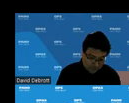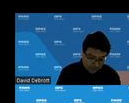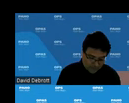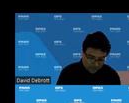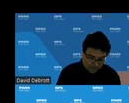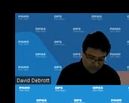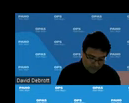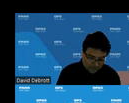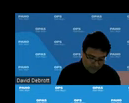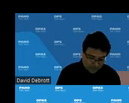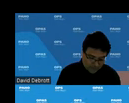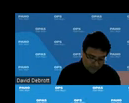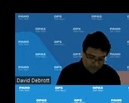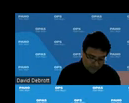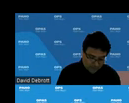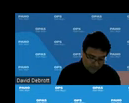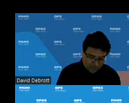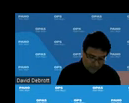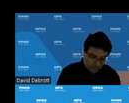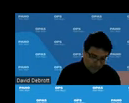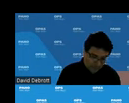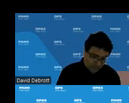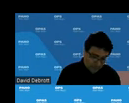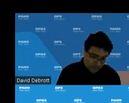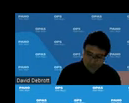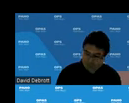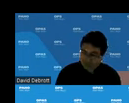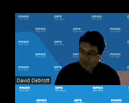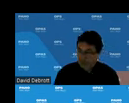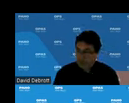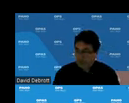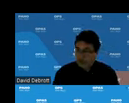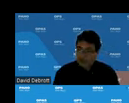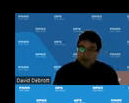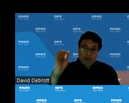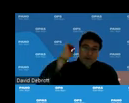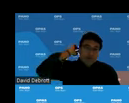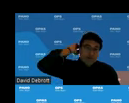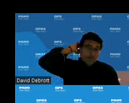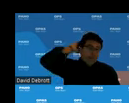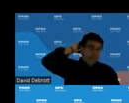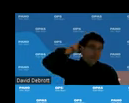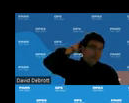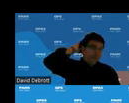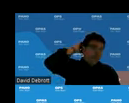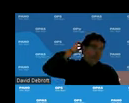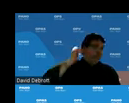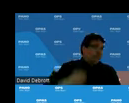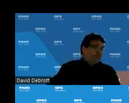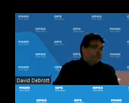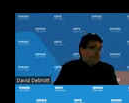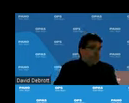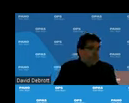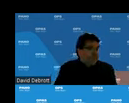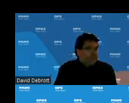insurance, and basically that provided private